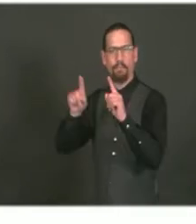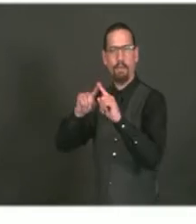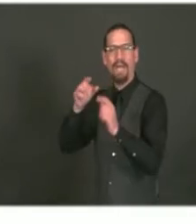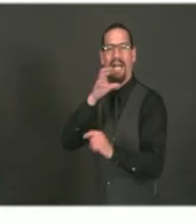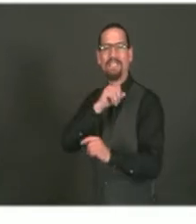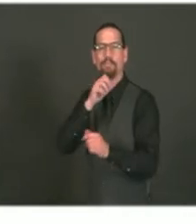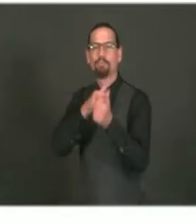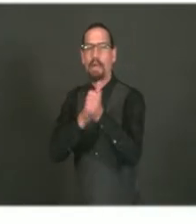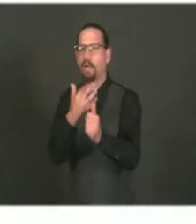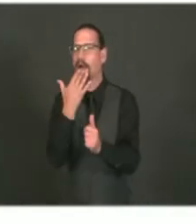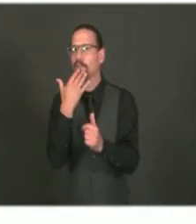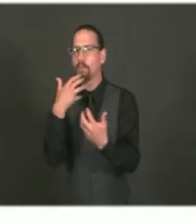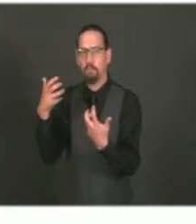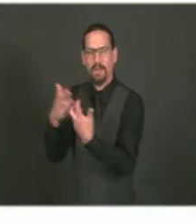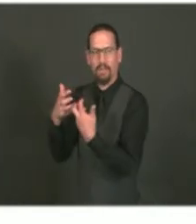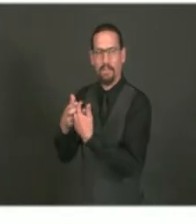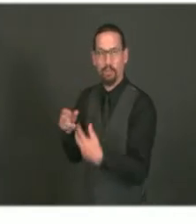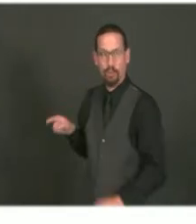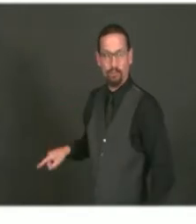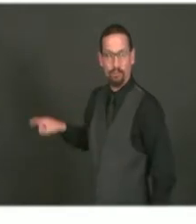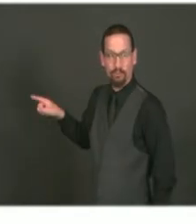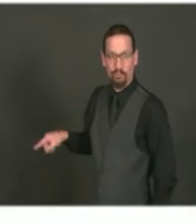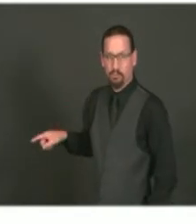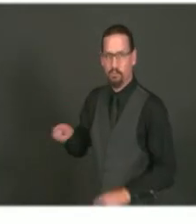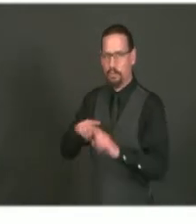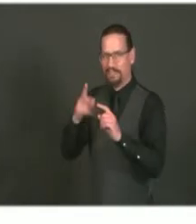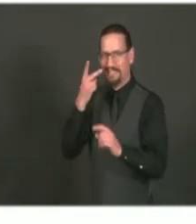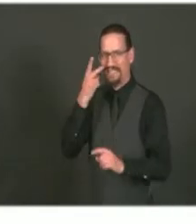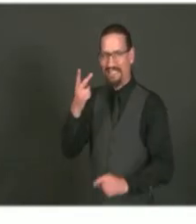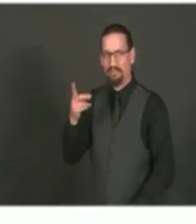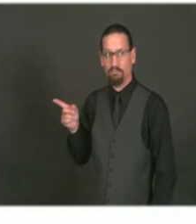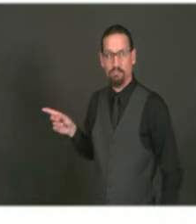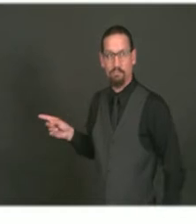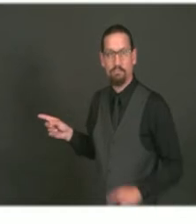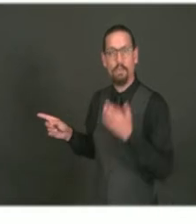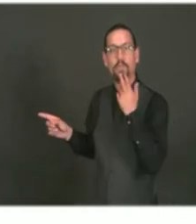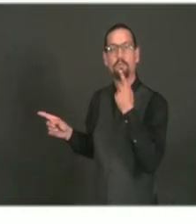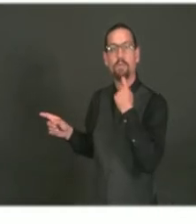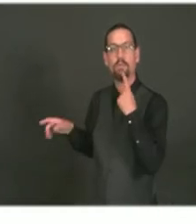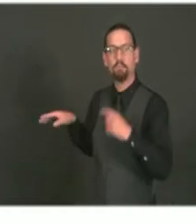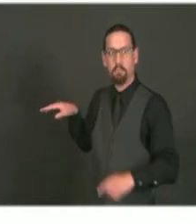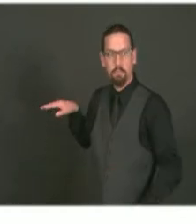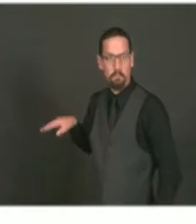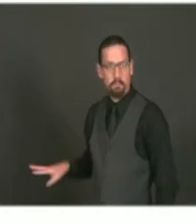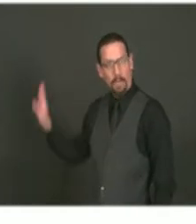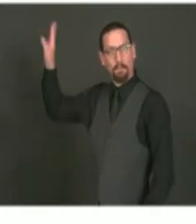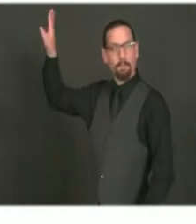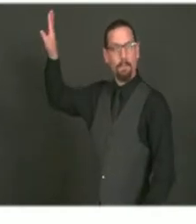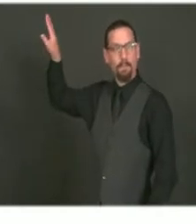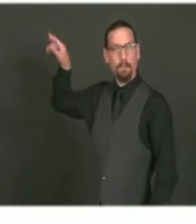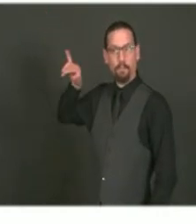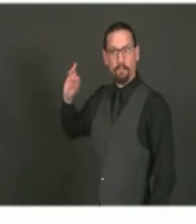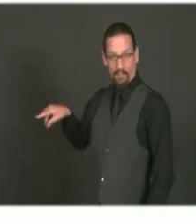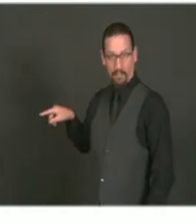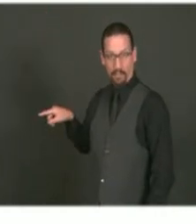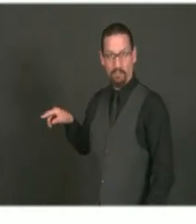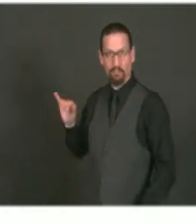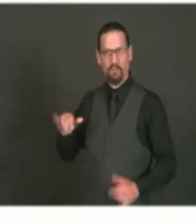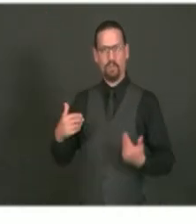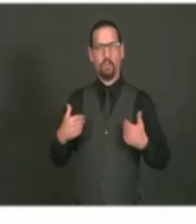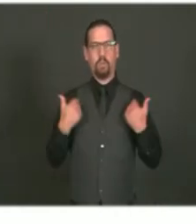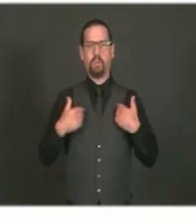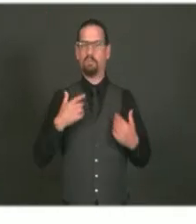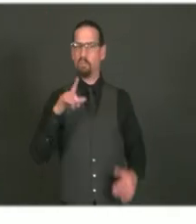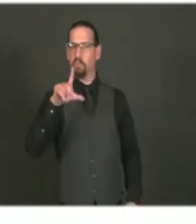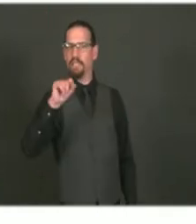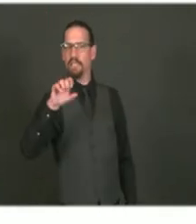clear where we're struggling and what age group is not following the rules. The slide on your screen